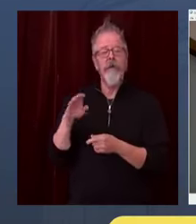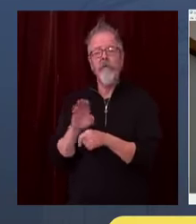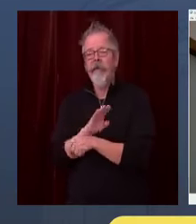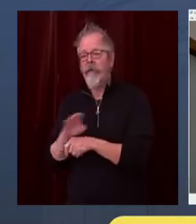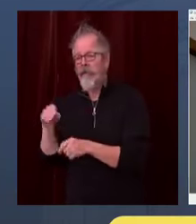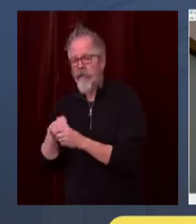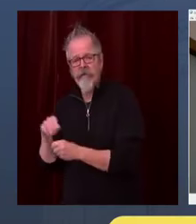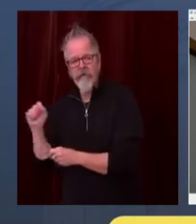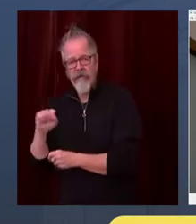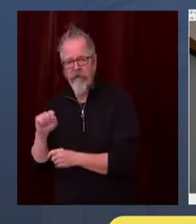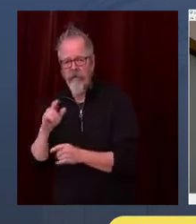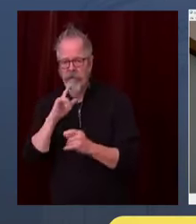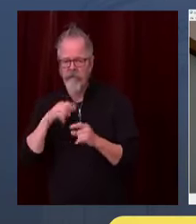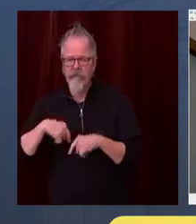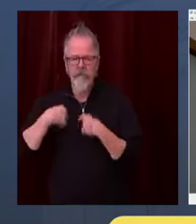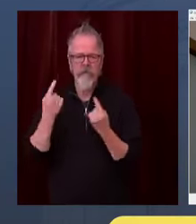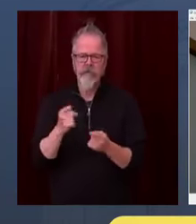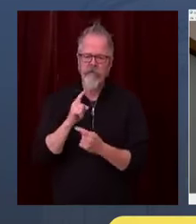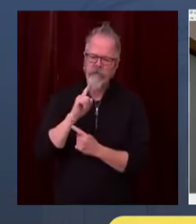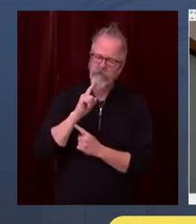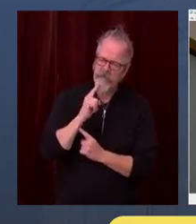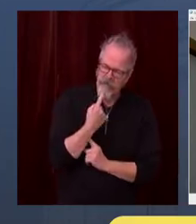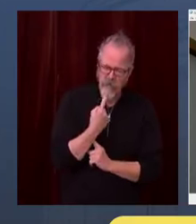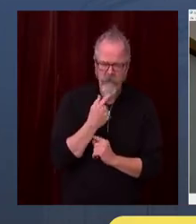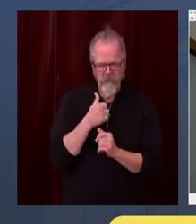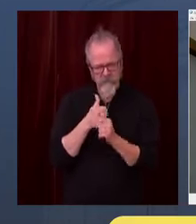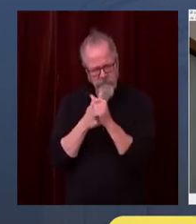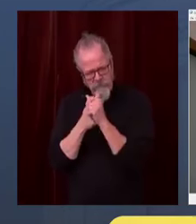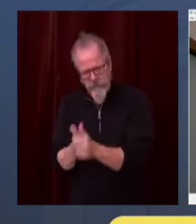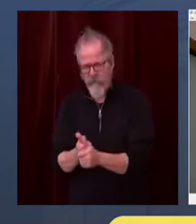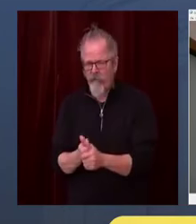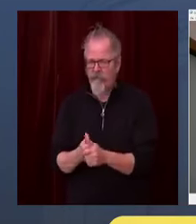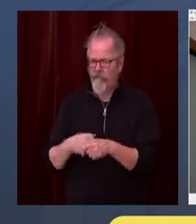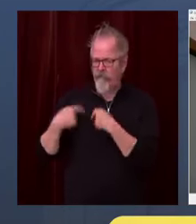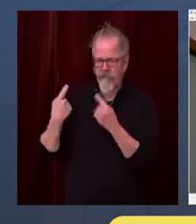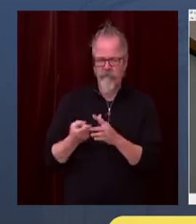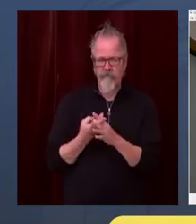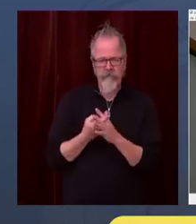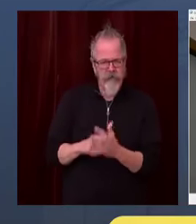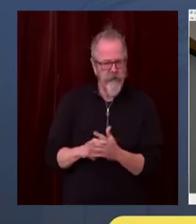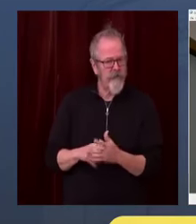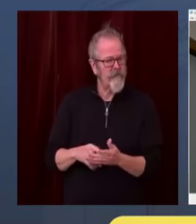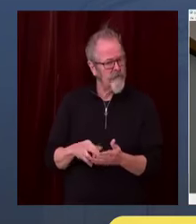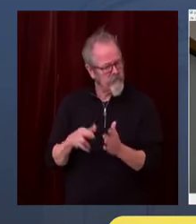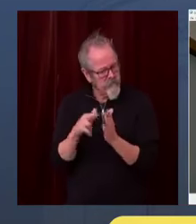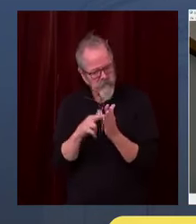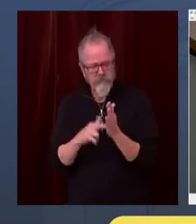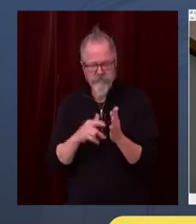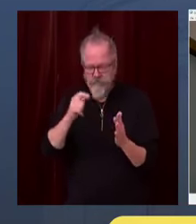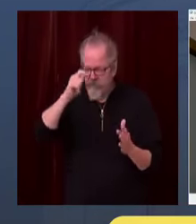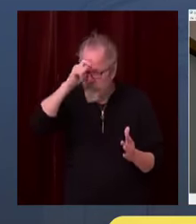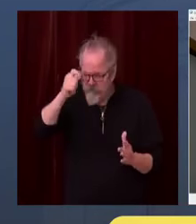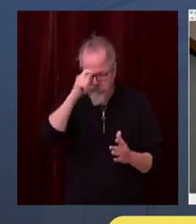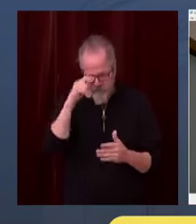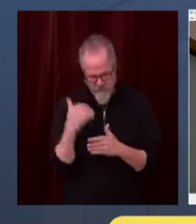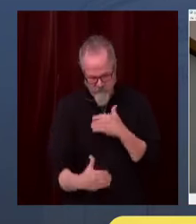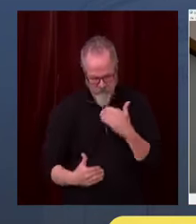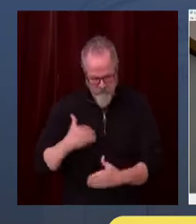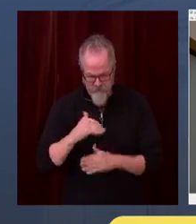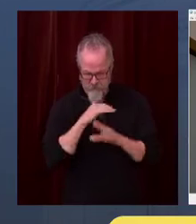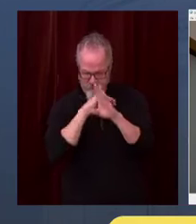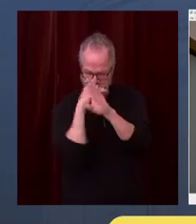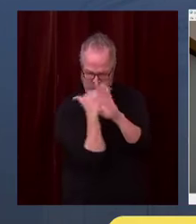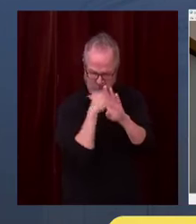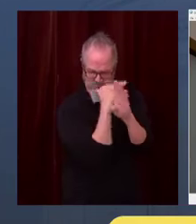lives. Of the largest 30 cities in America, Seattle has the lowest hospitalization per capita. We